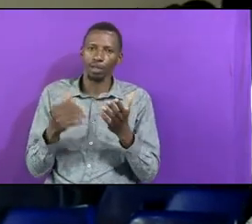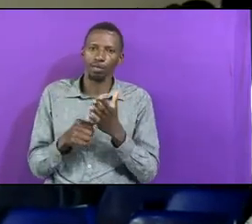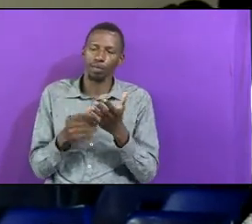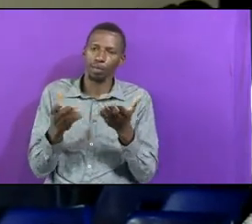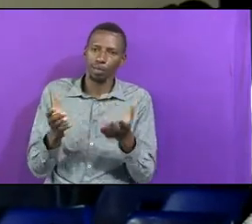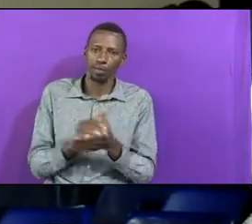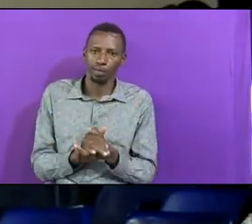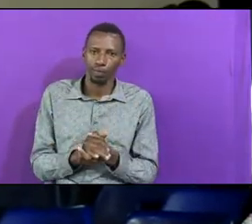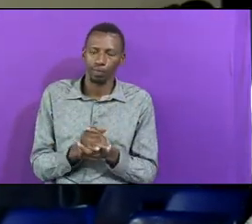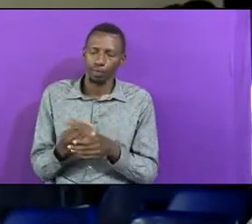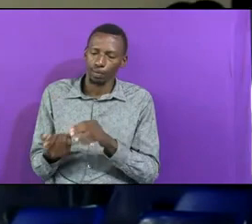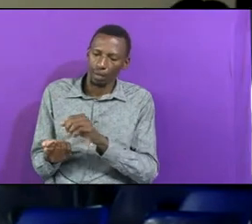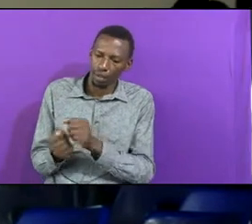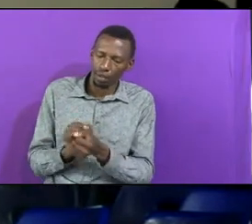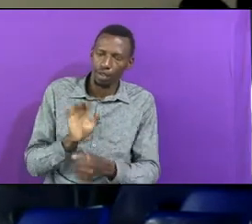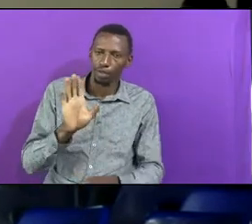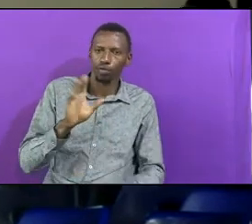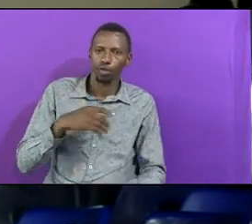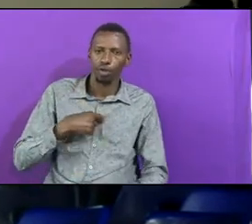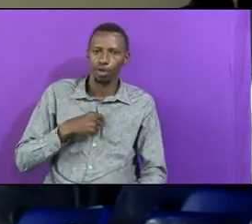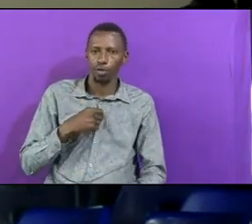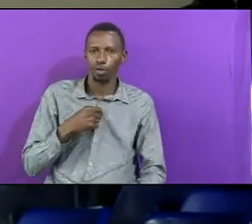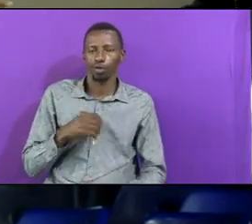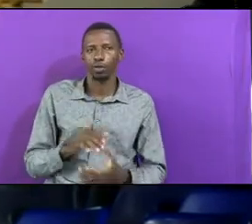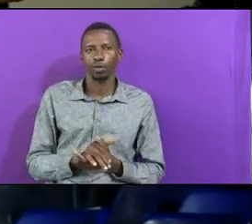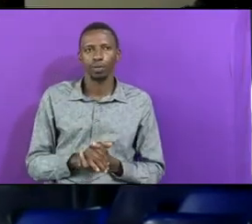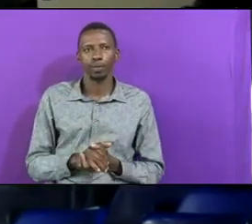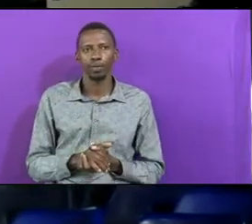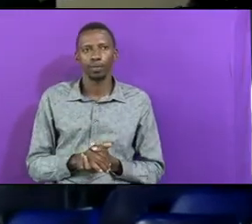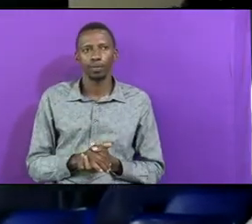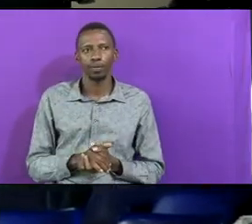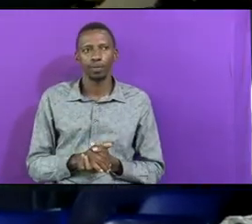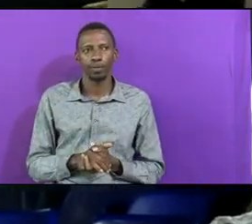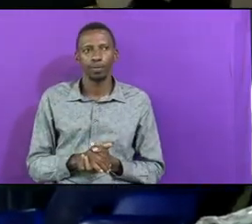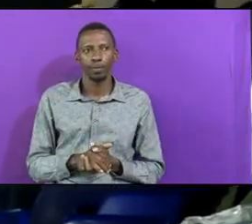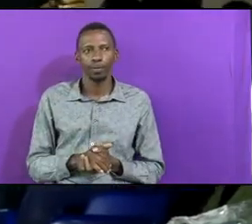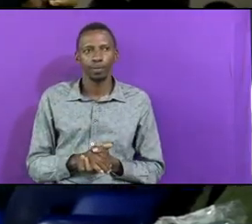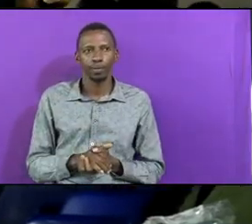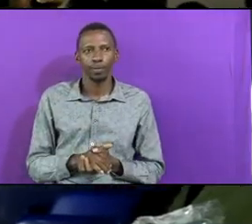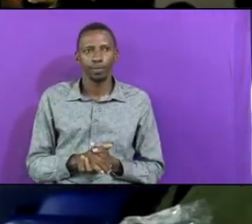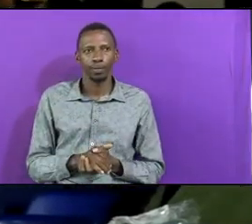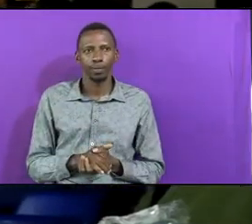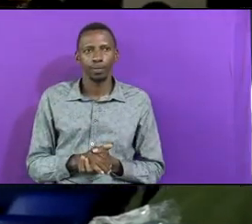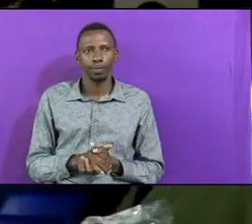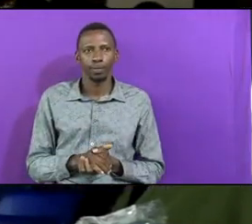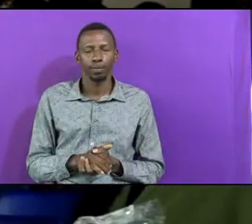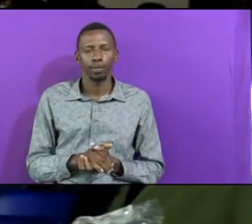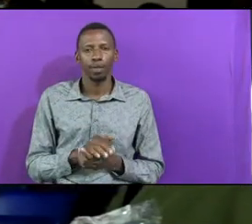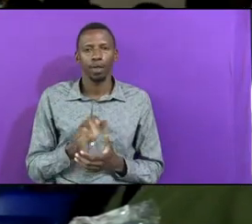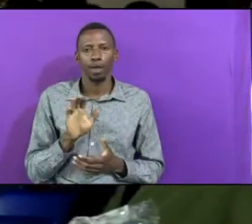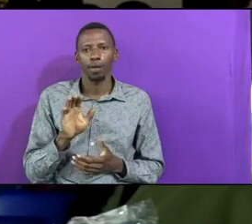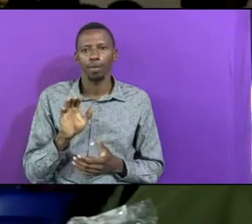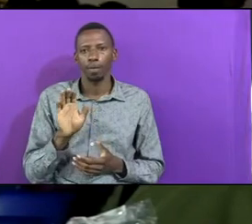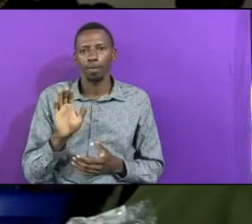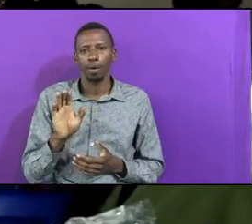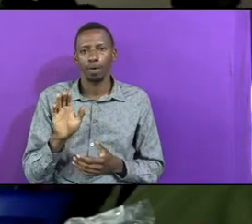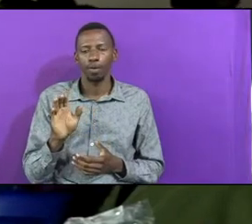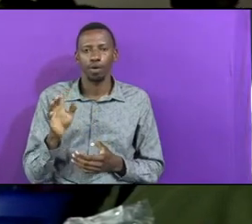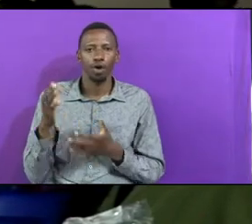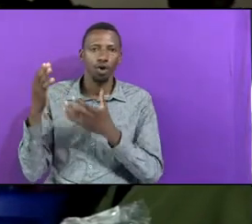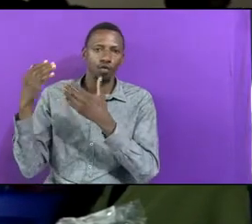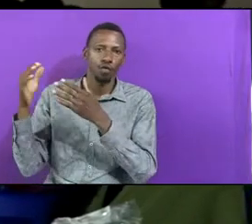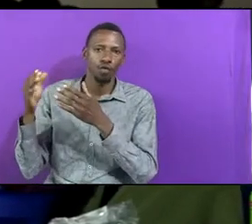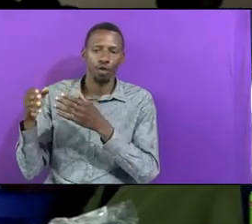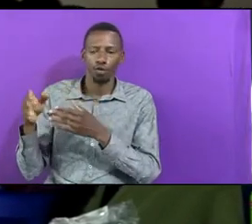Put On Change Your Clothes Give Me The Other Foreign What Gods That Are In You